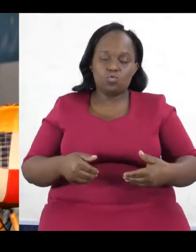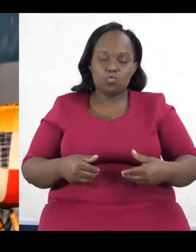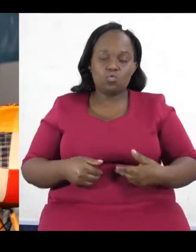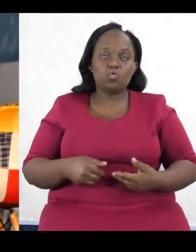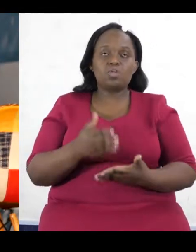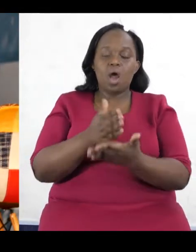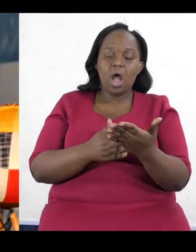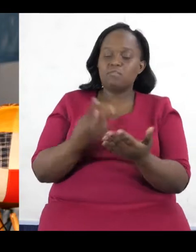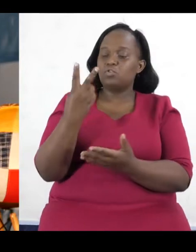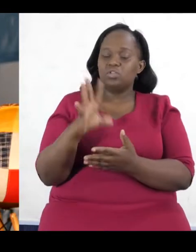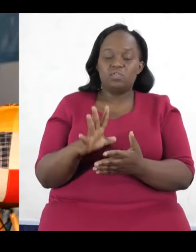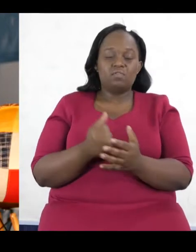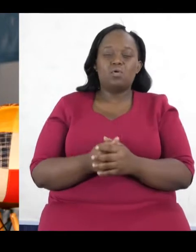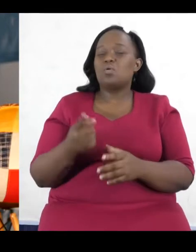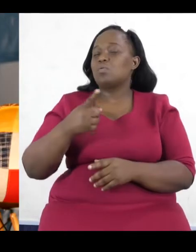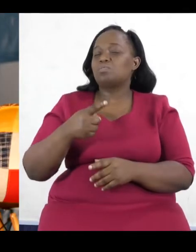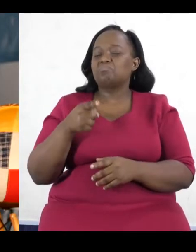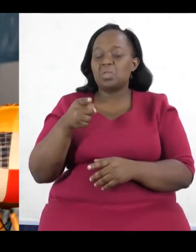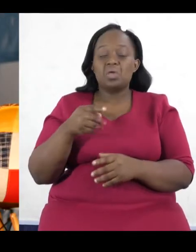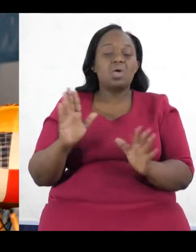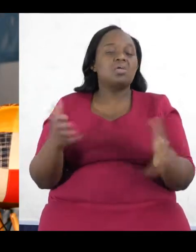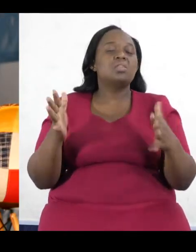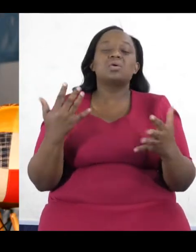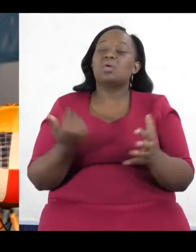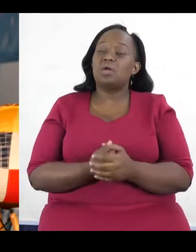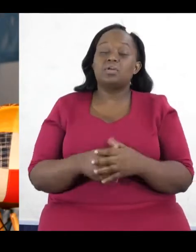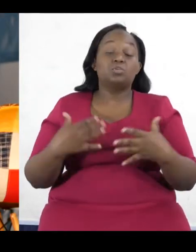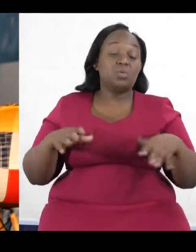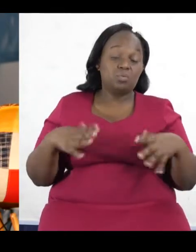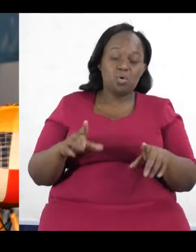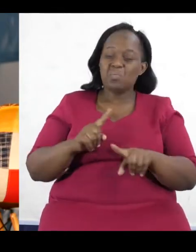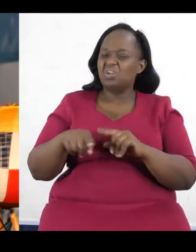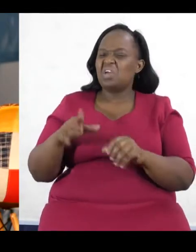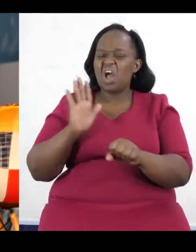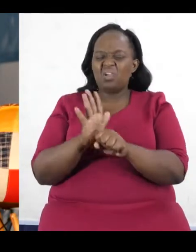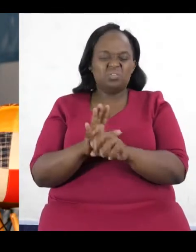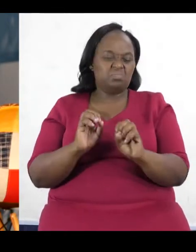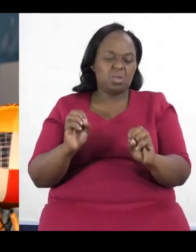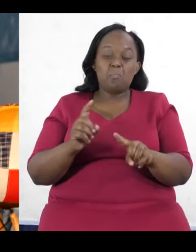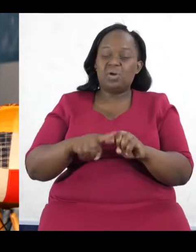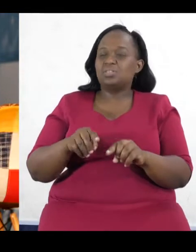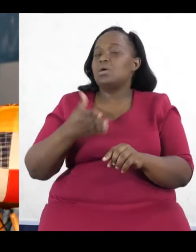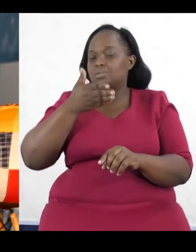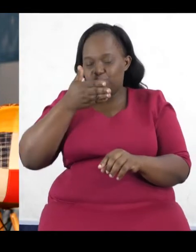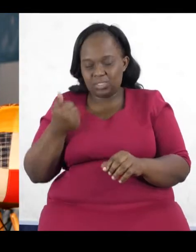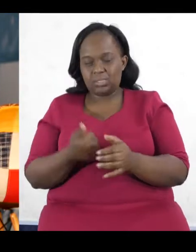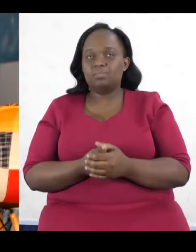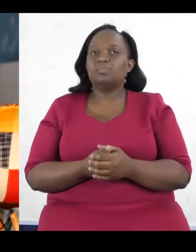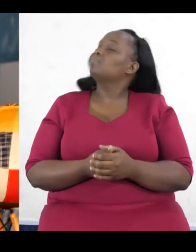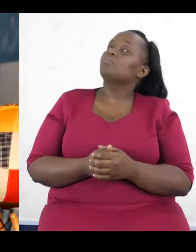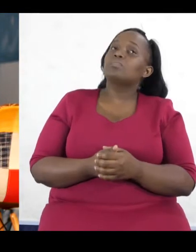things that they try to encourage you, so that you don't pay as much, maybe. So, you know, just to access the spaces better.